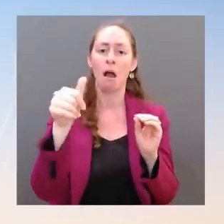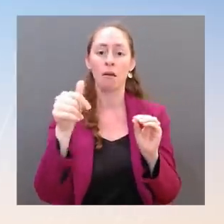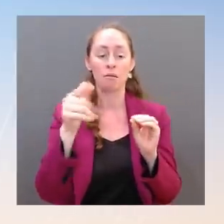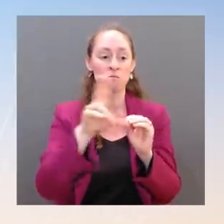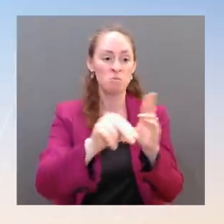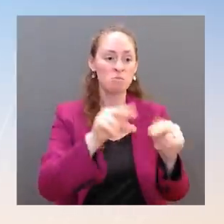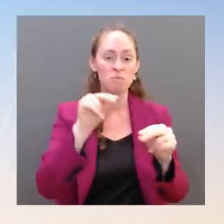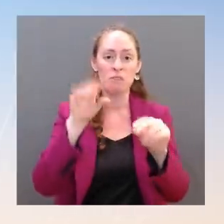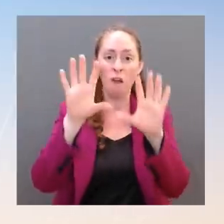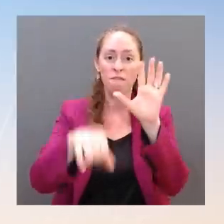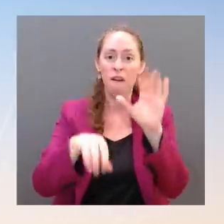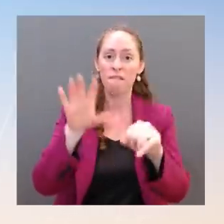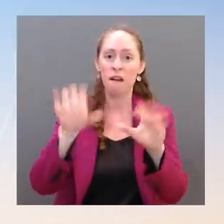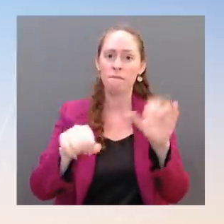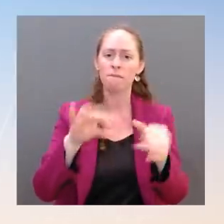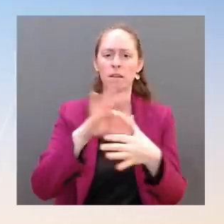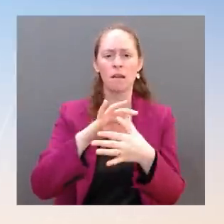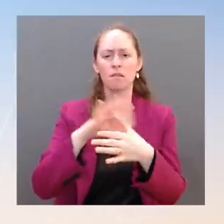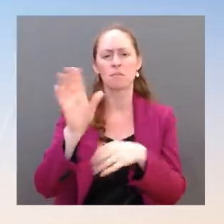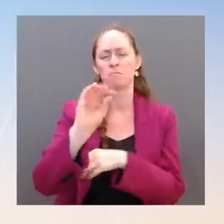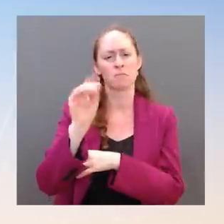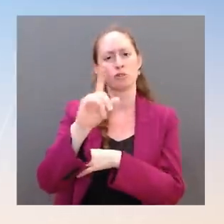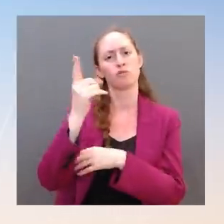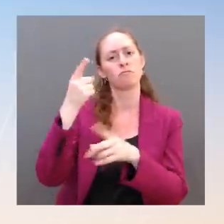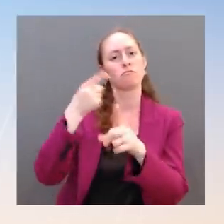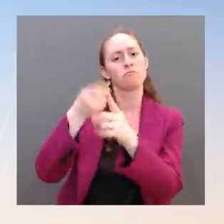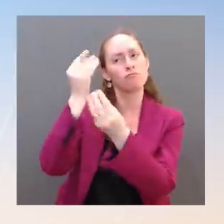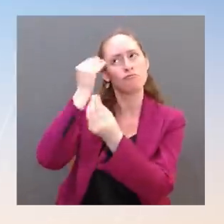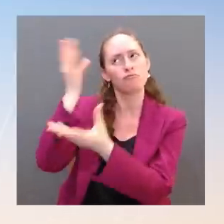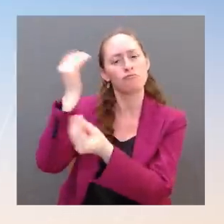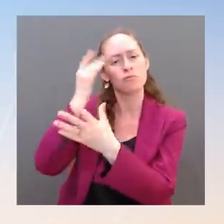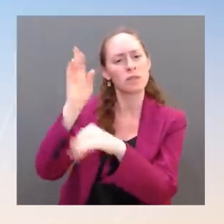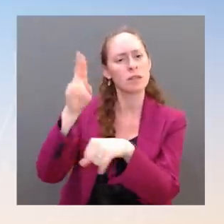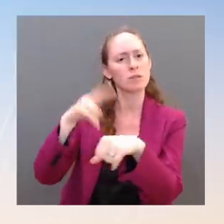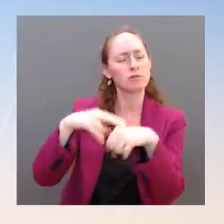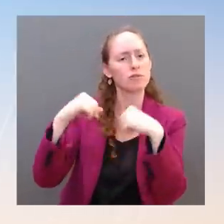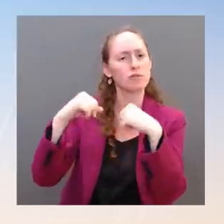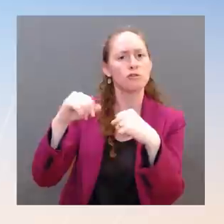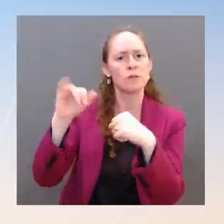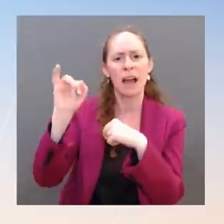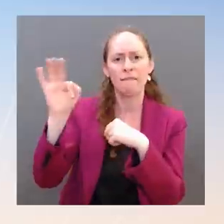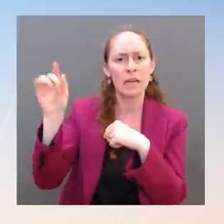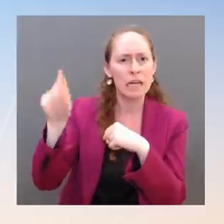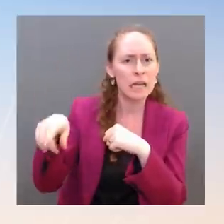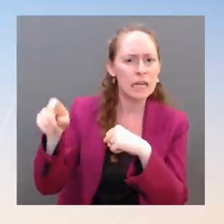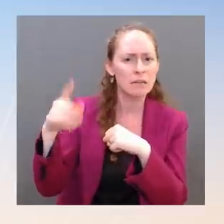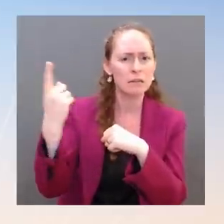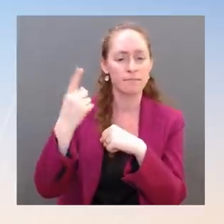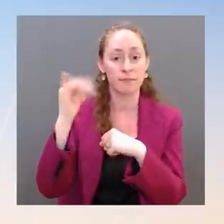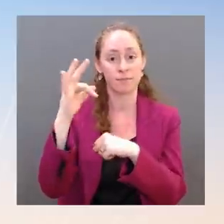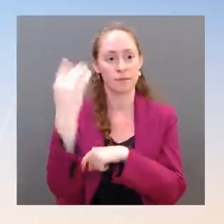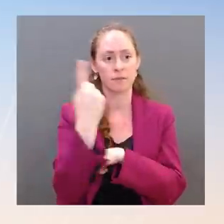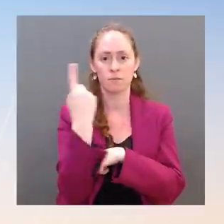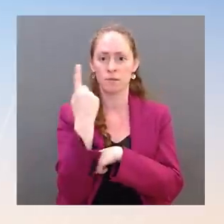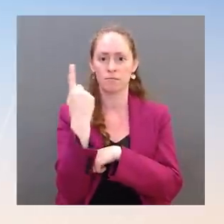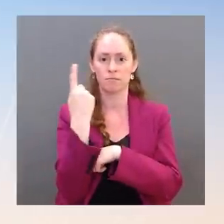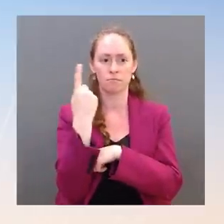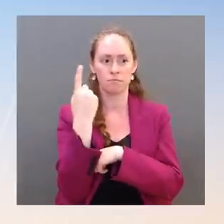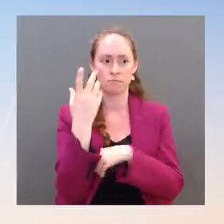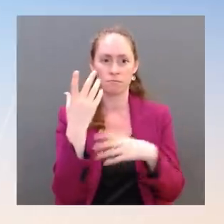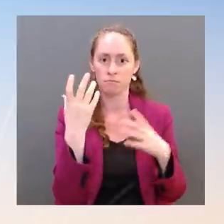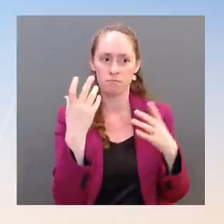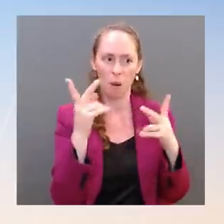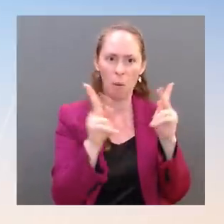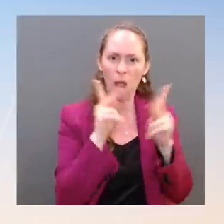smugglers, transnational criminal organization, and foreign adversaries could use disinformation to advance